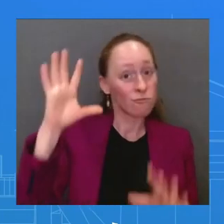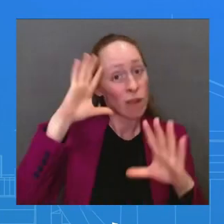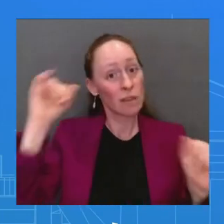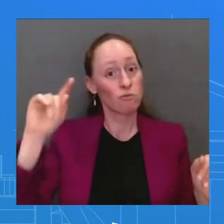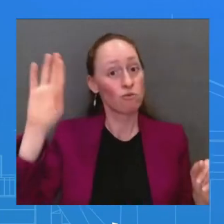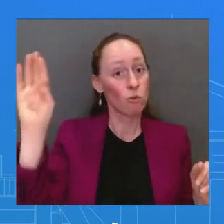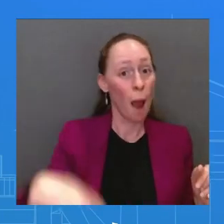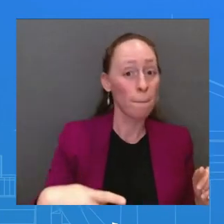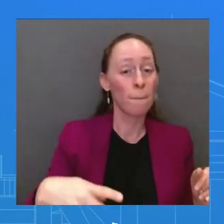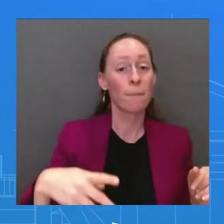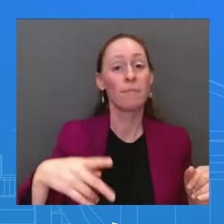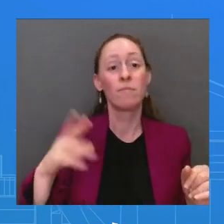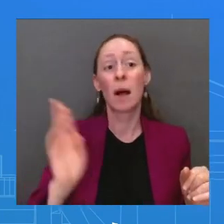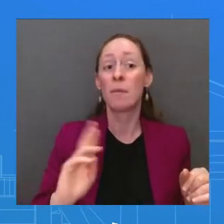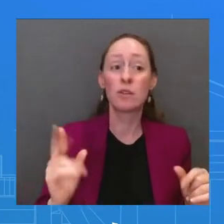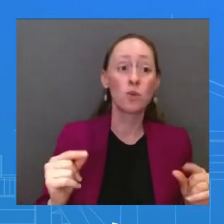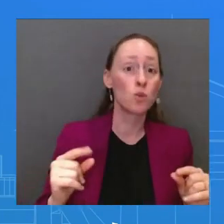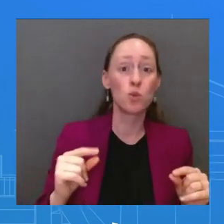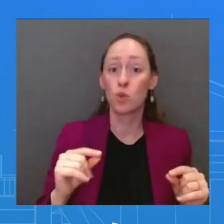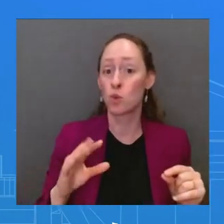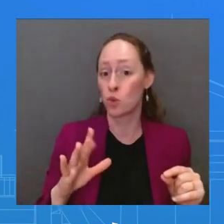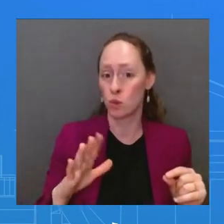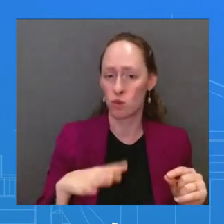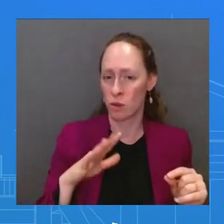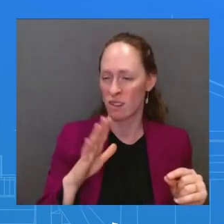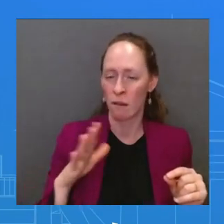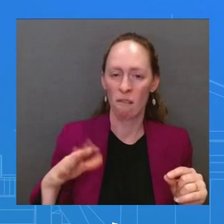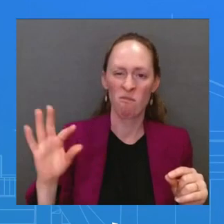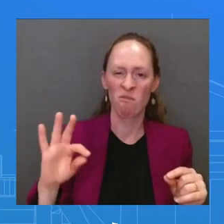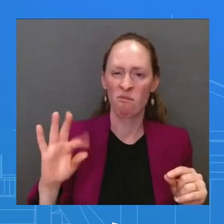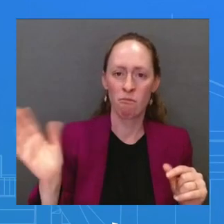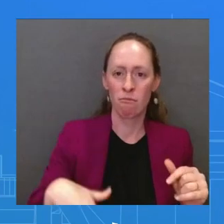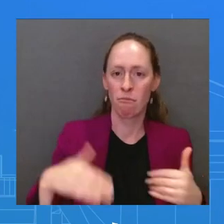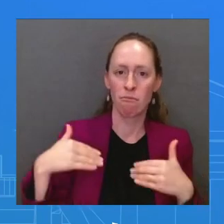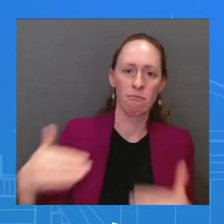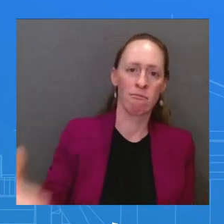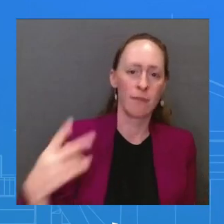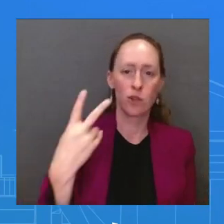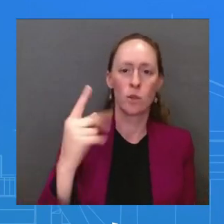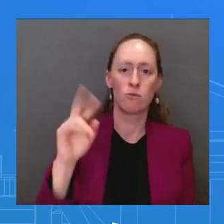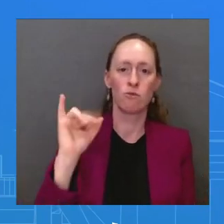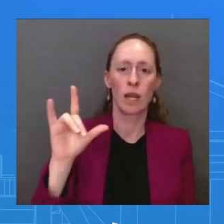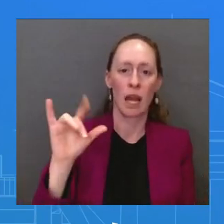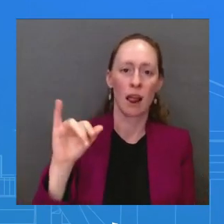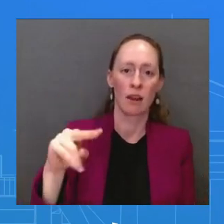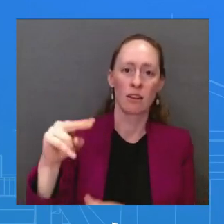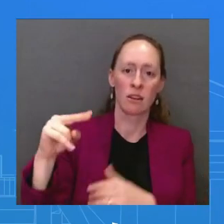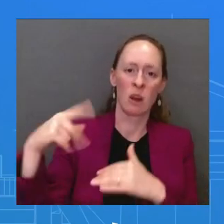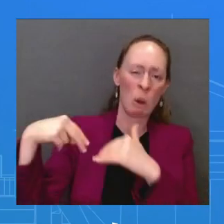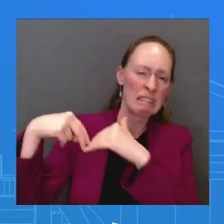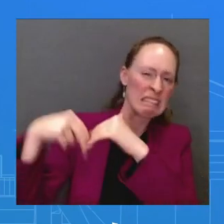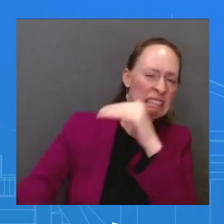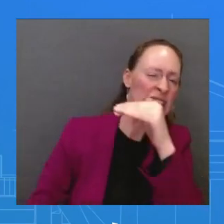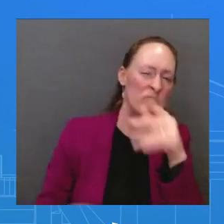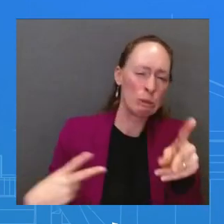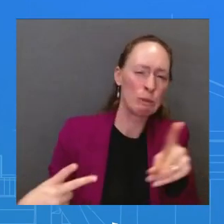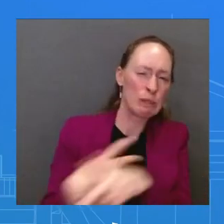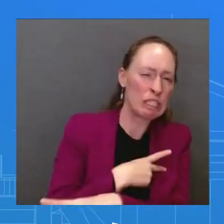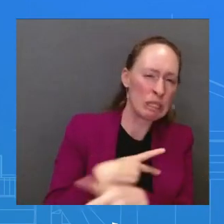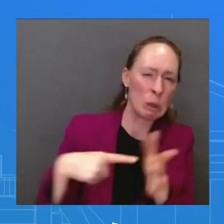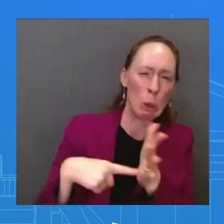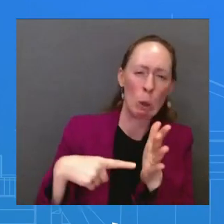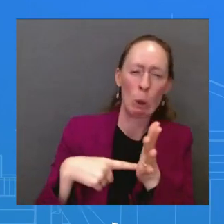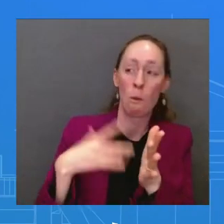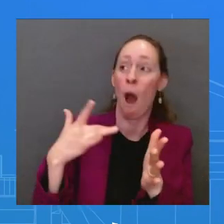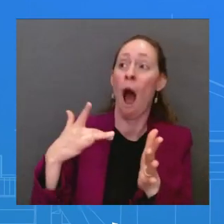the deficit with a tax cut that skewed, obviously, to the wealthy and large corporations. So what we are going to do is we're going to continue to